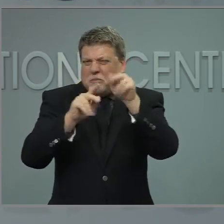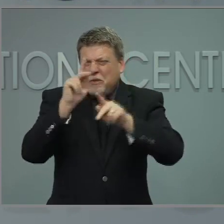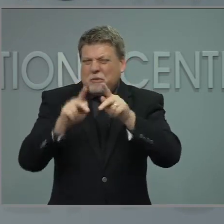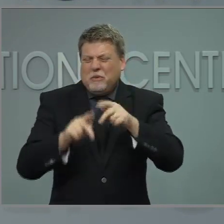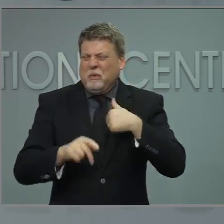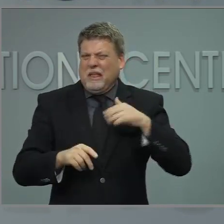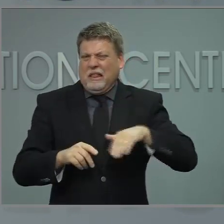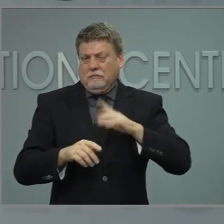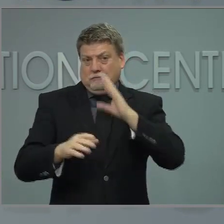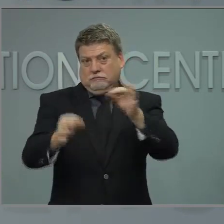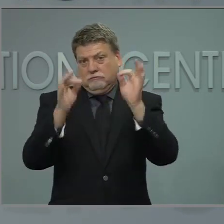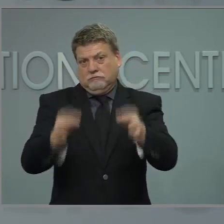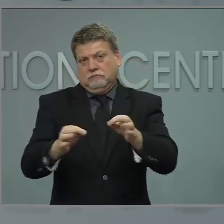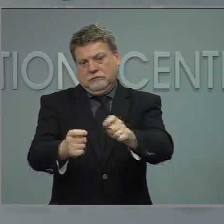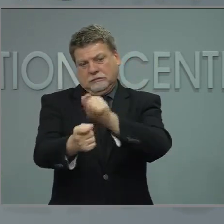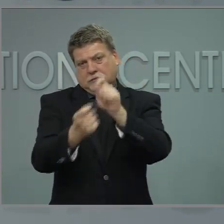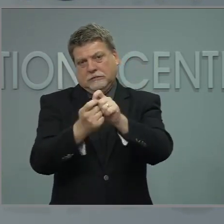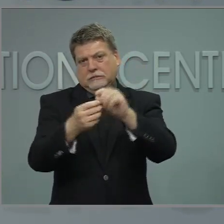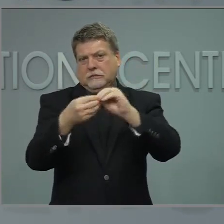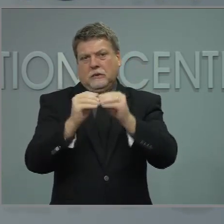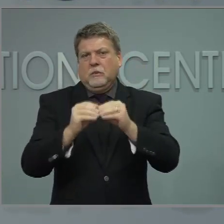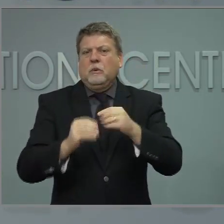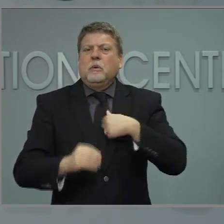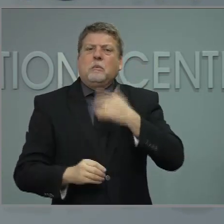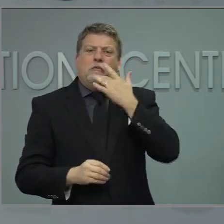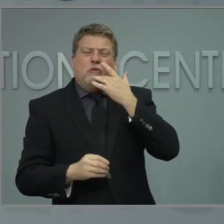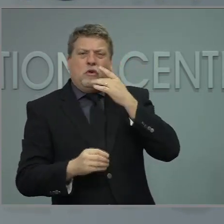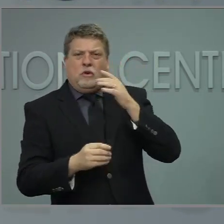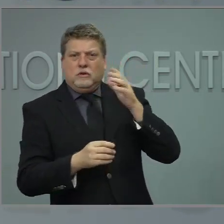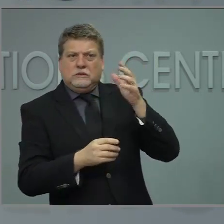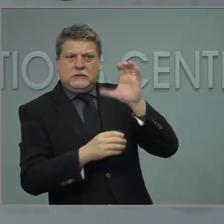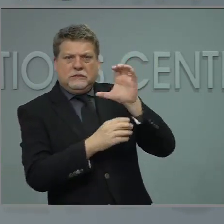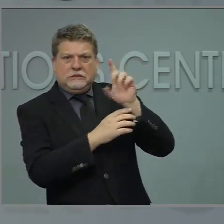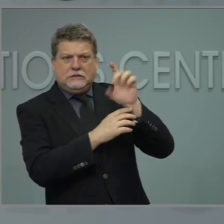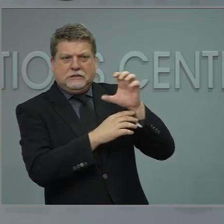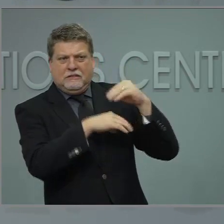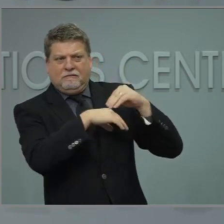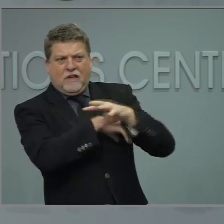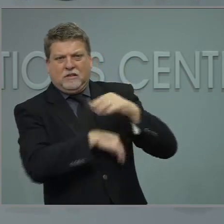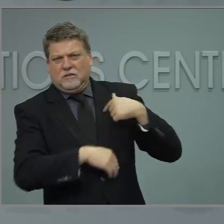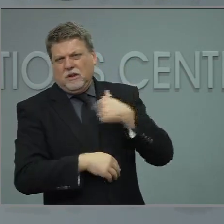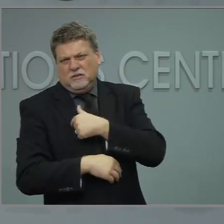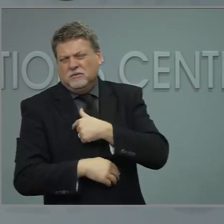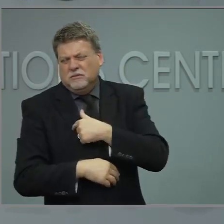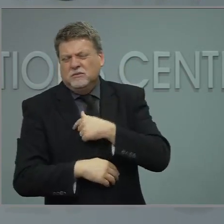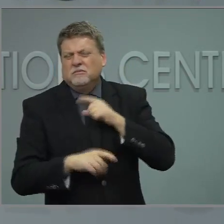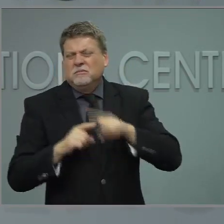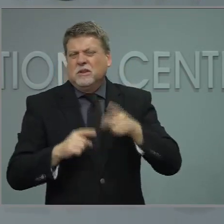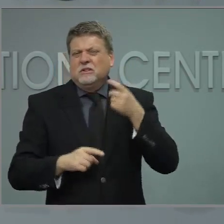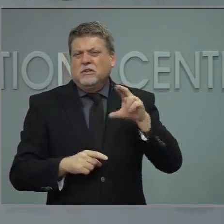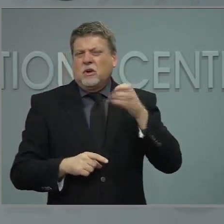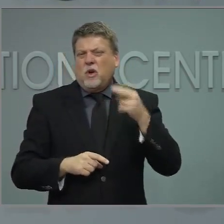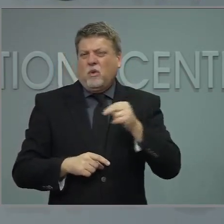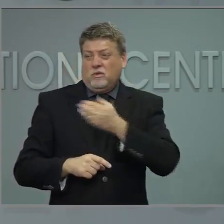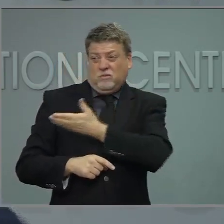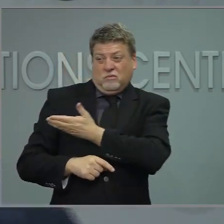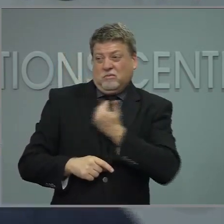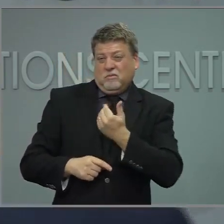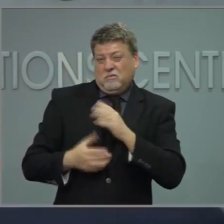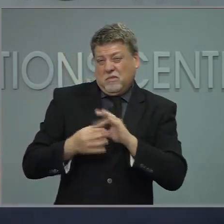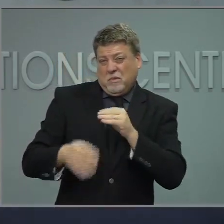are there yet. We want to work with the CDC and see what they say about it. But Dr. Cohen, I'll recognize you.